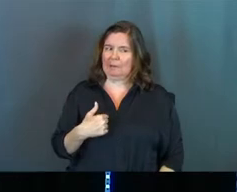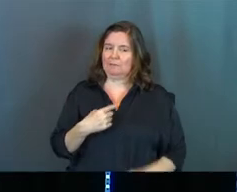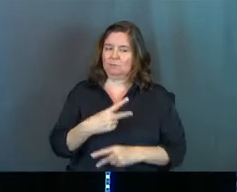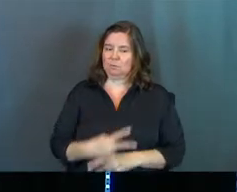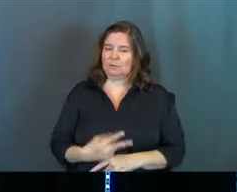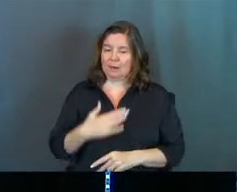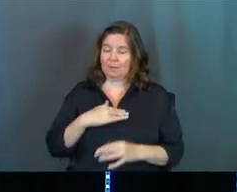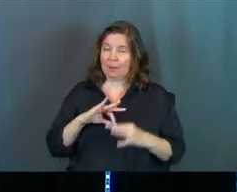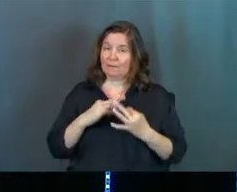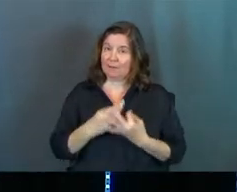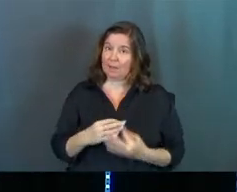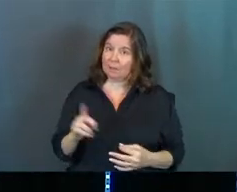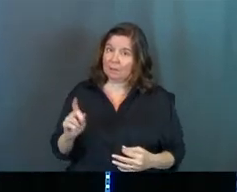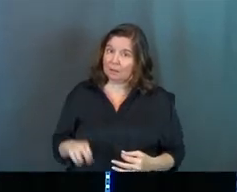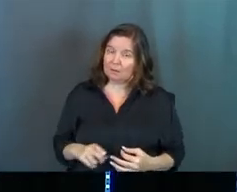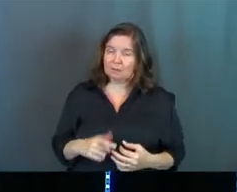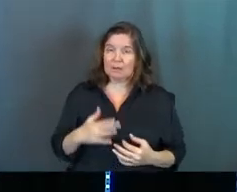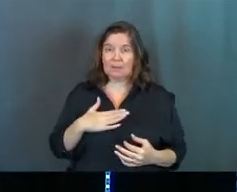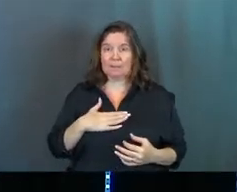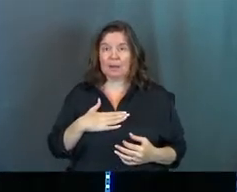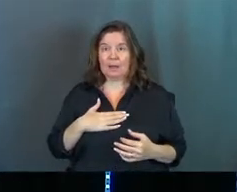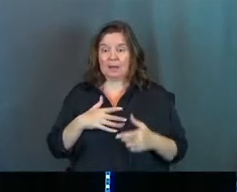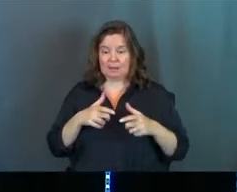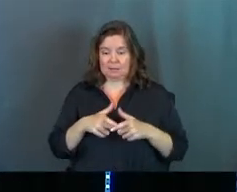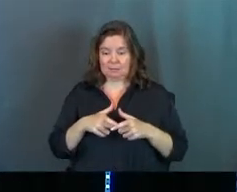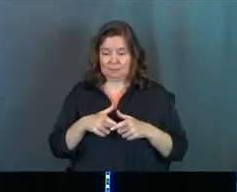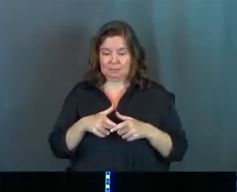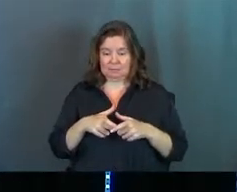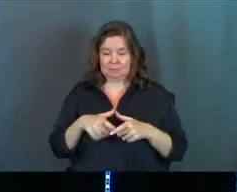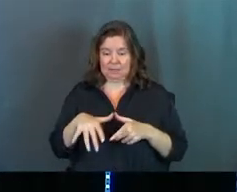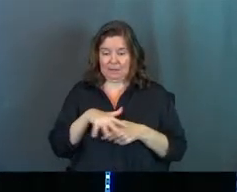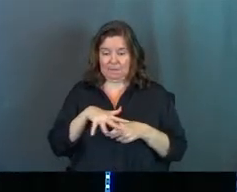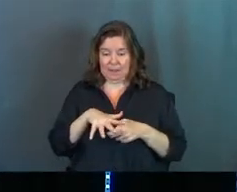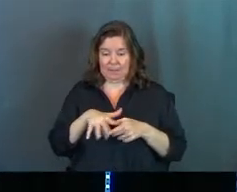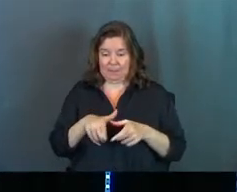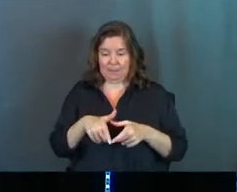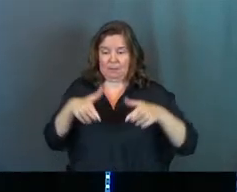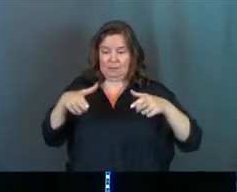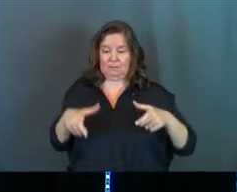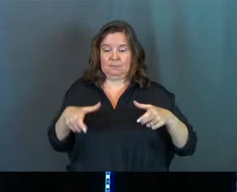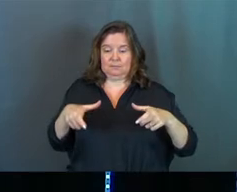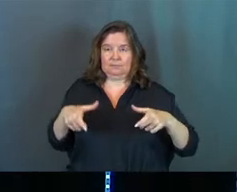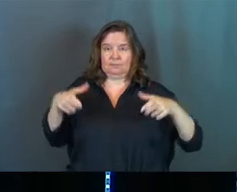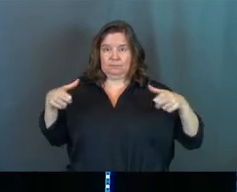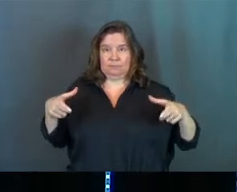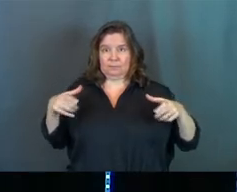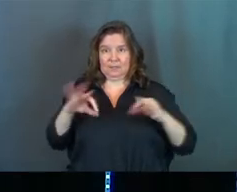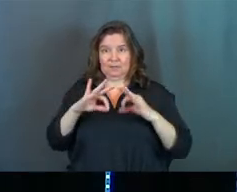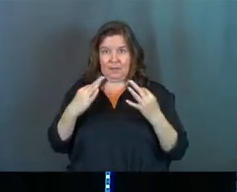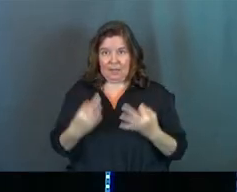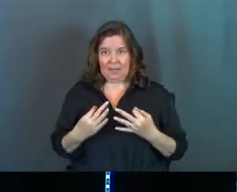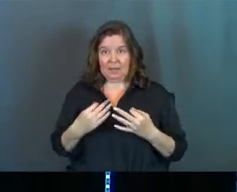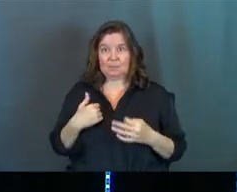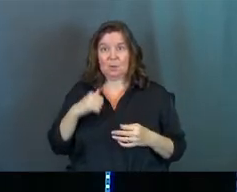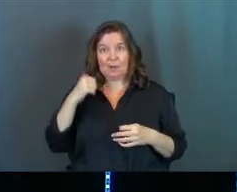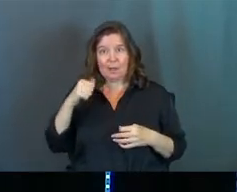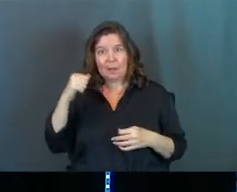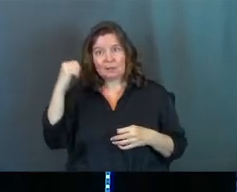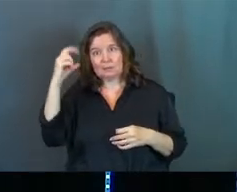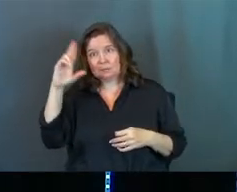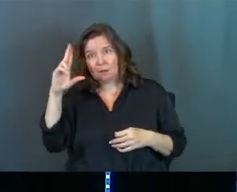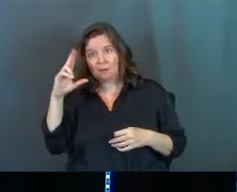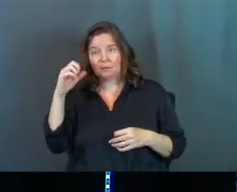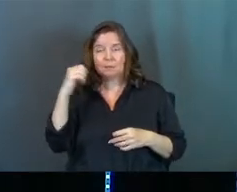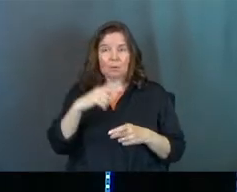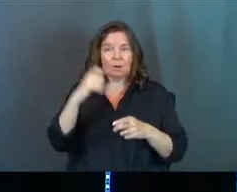better take care of my family, like my extended family. He says like, not just my immediate family, not just my wife, my kids, but like my family, you know?